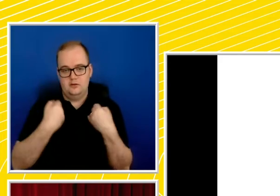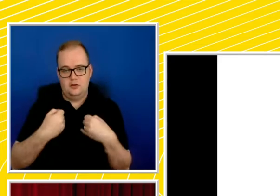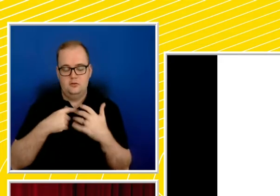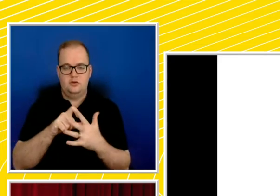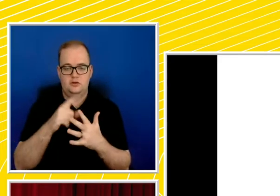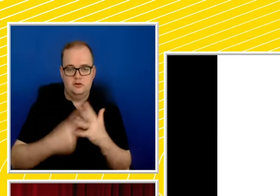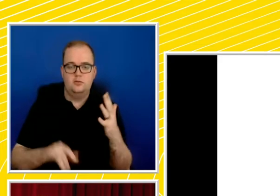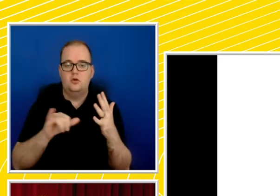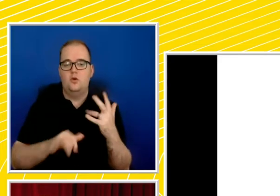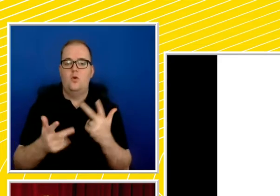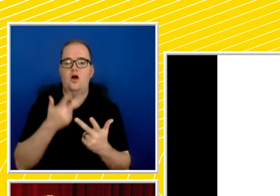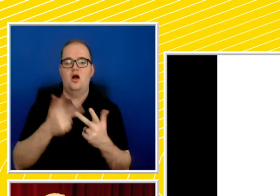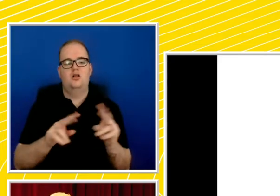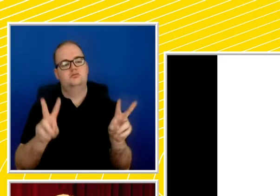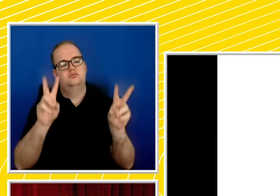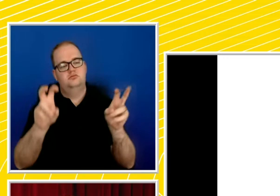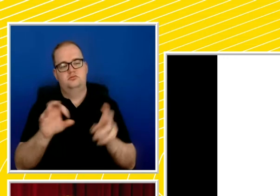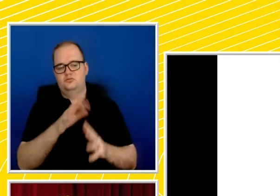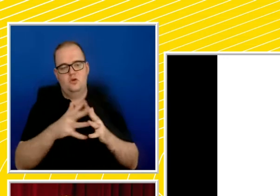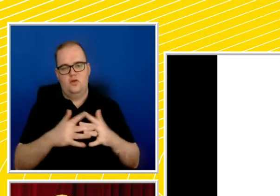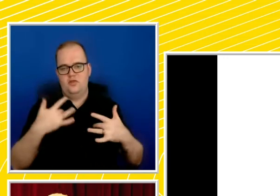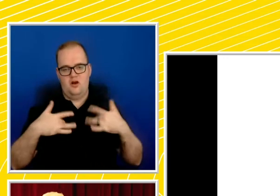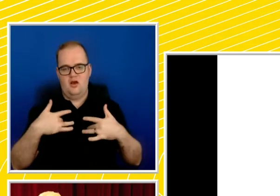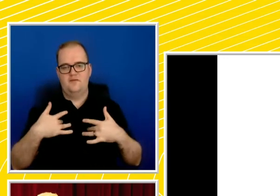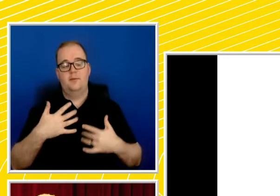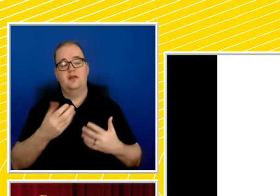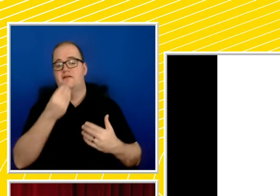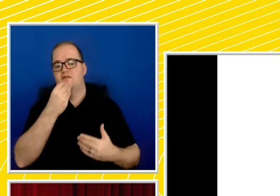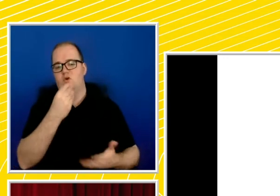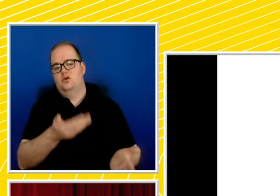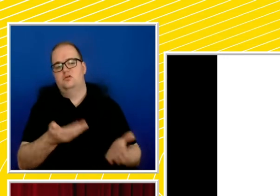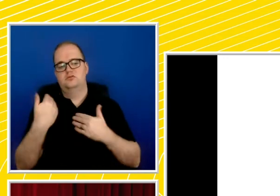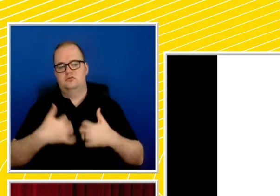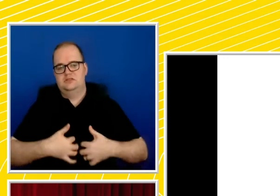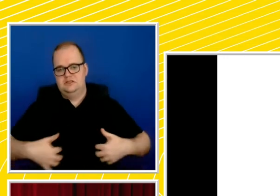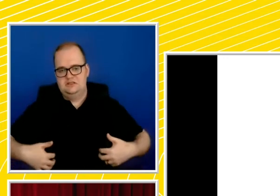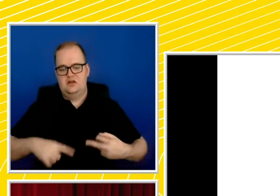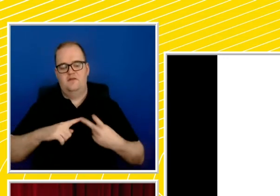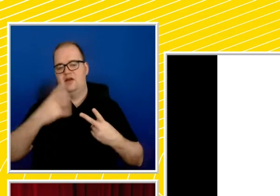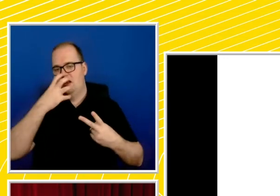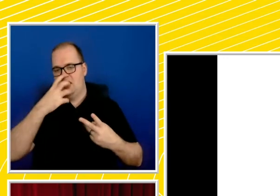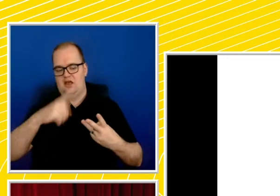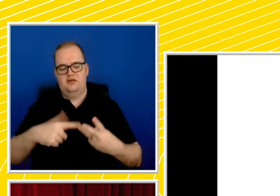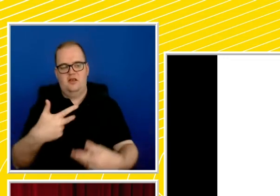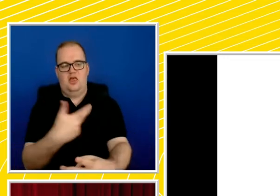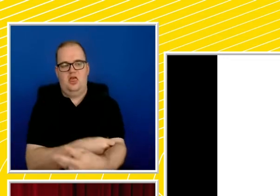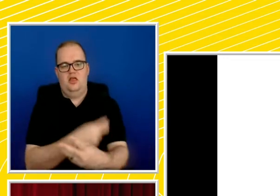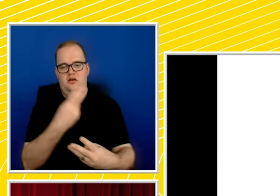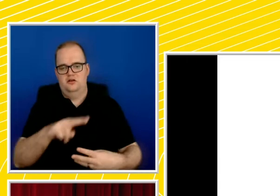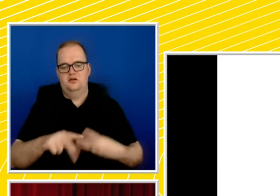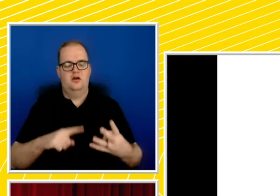otherwise deemed unworthy of life were starved, gassed, electrocuted, lethally drugged, or died in the course of tests of other killing methods,